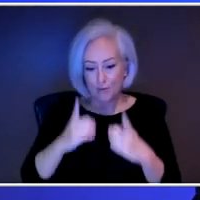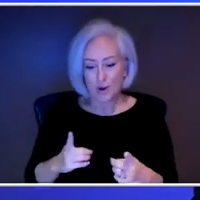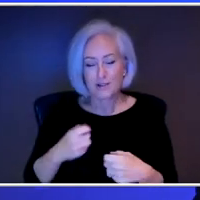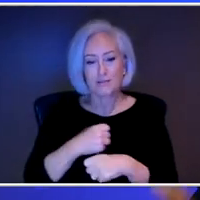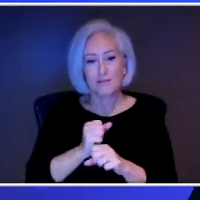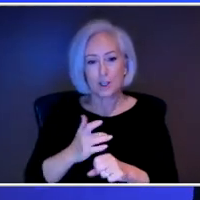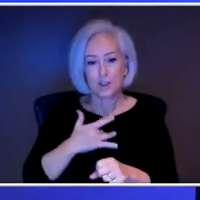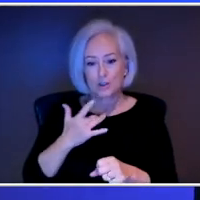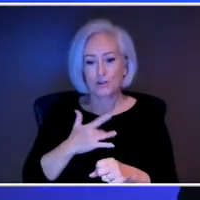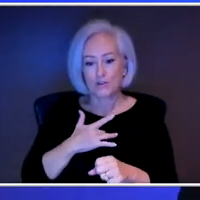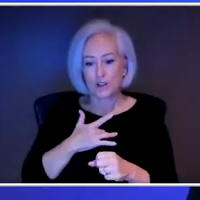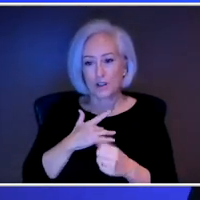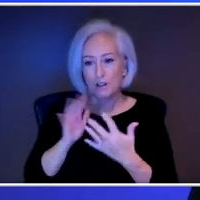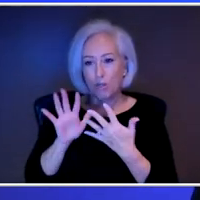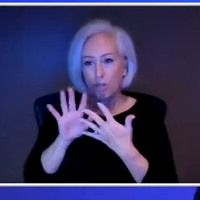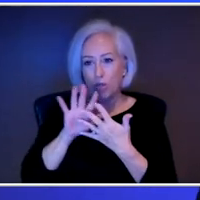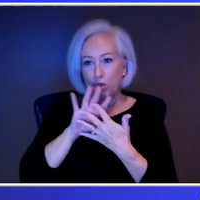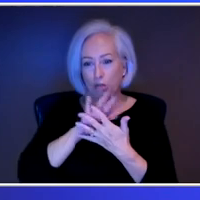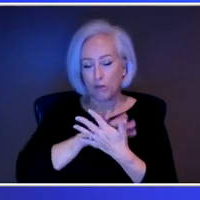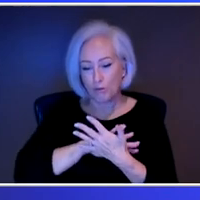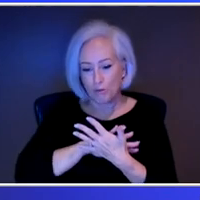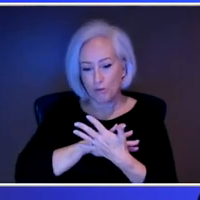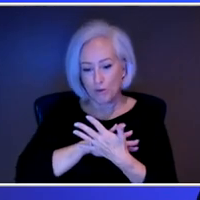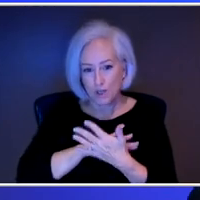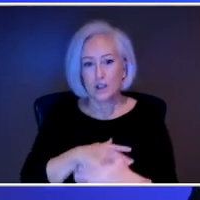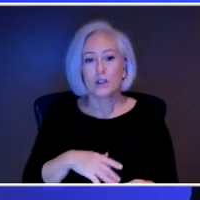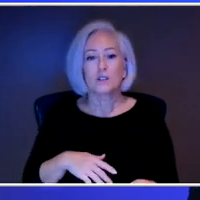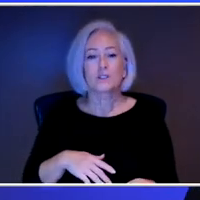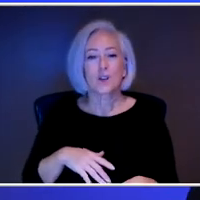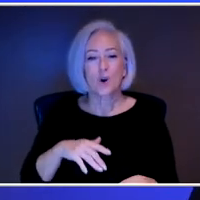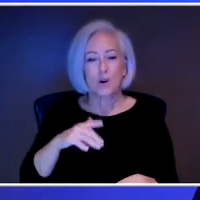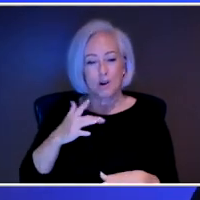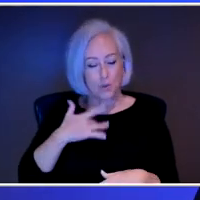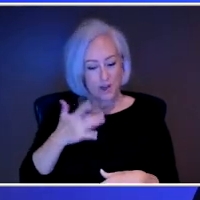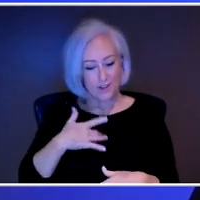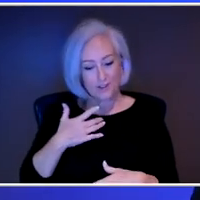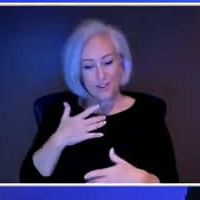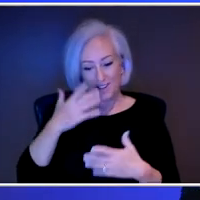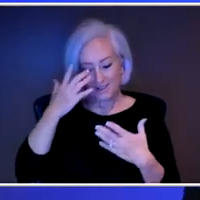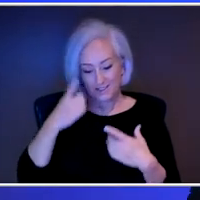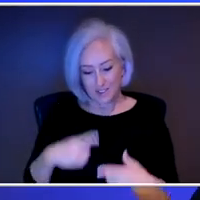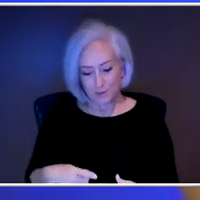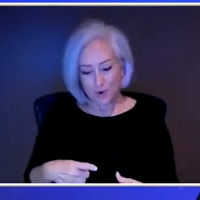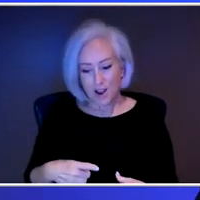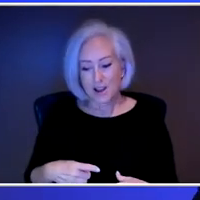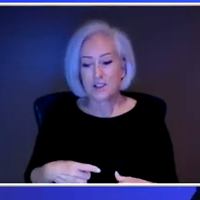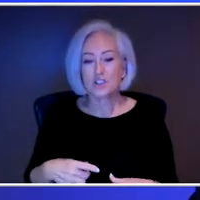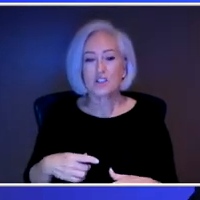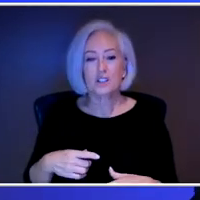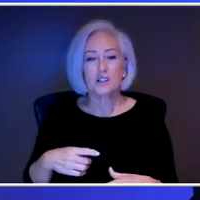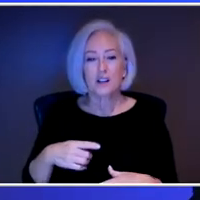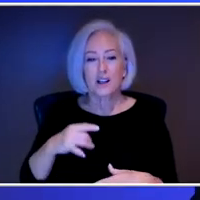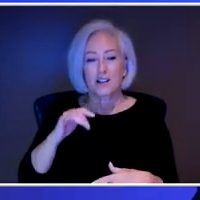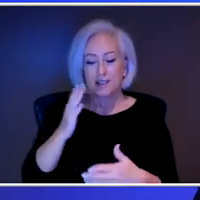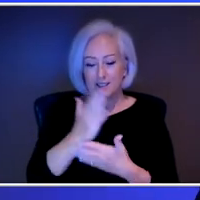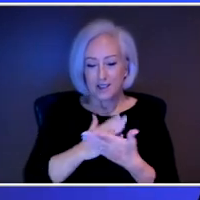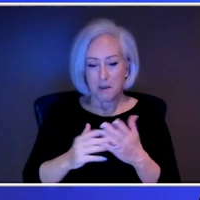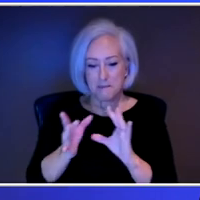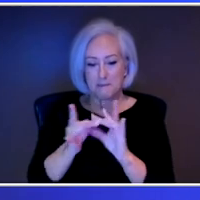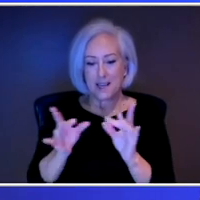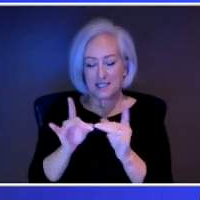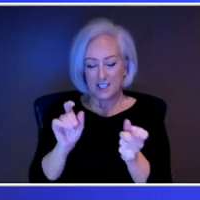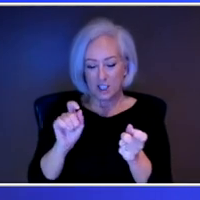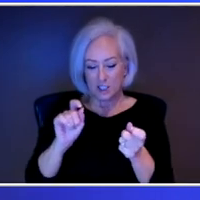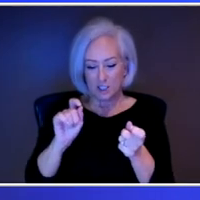even start to twist messages from your support system. So you'll start, even if somebody says, I love you, I really care about you, okay, it'll twist that to,